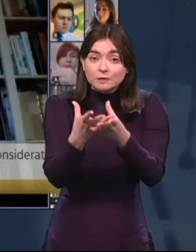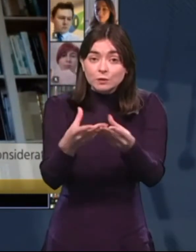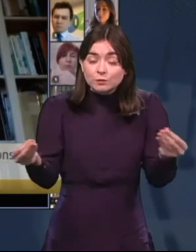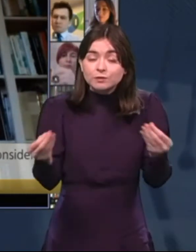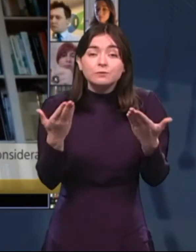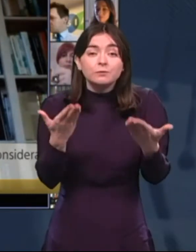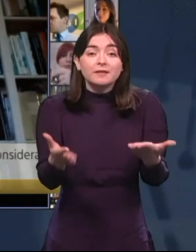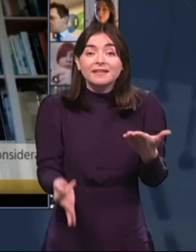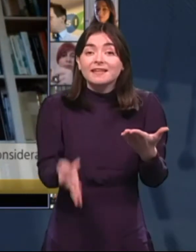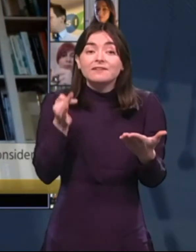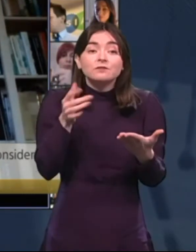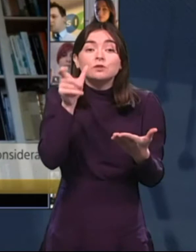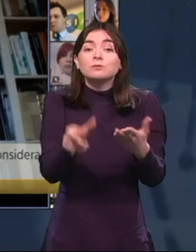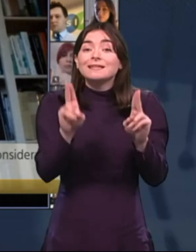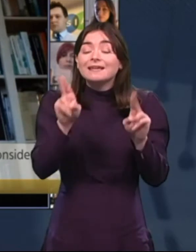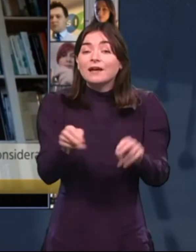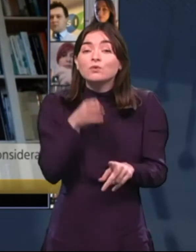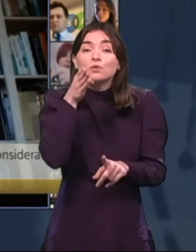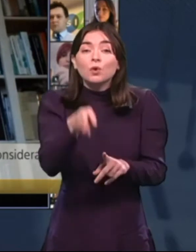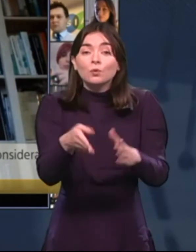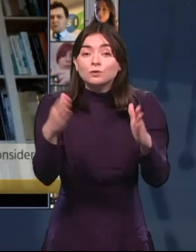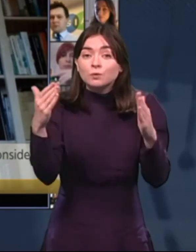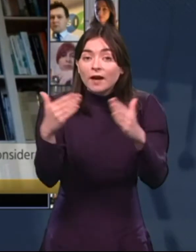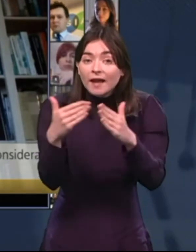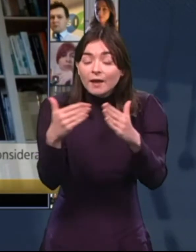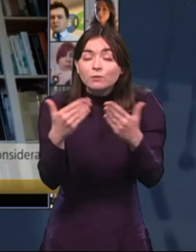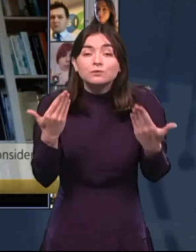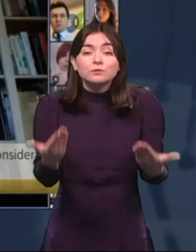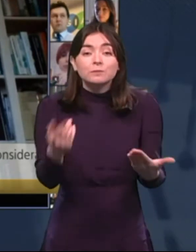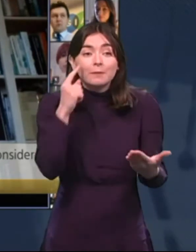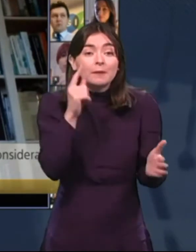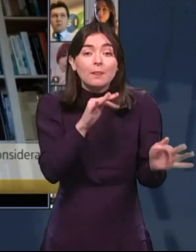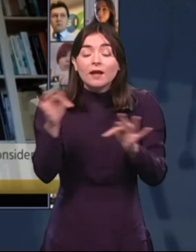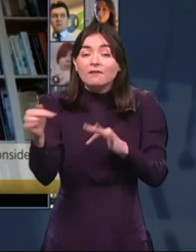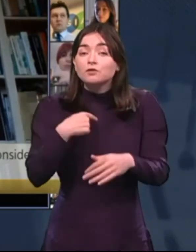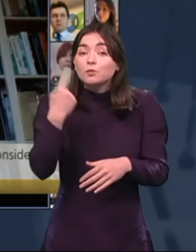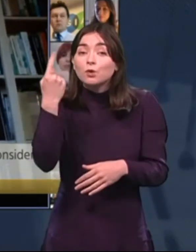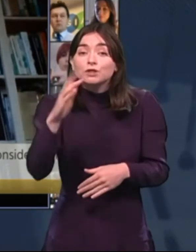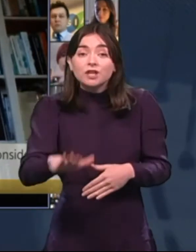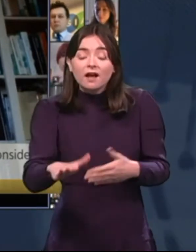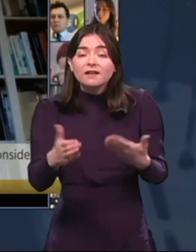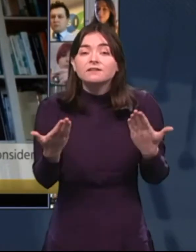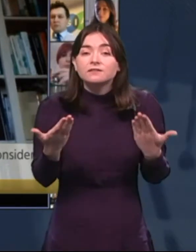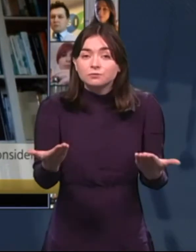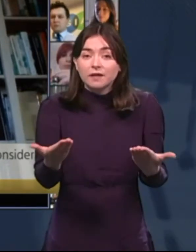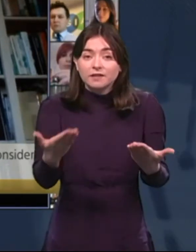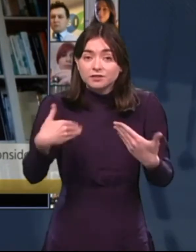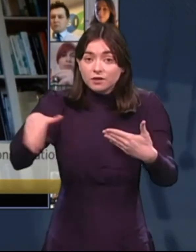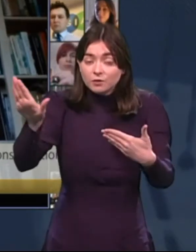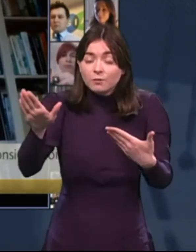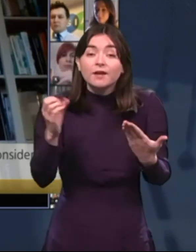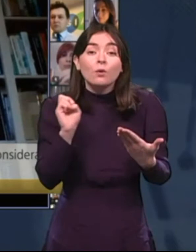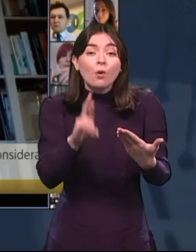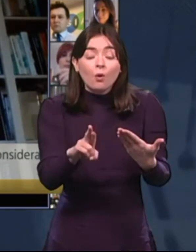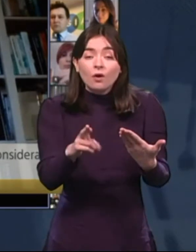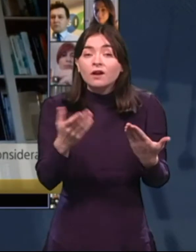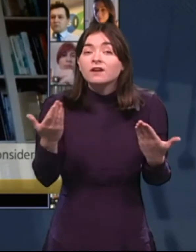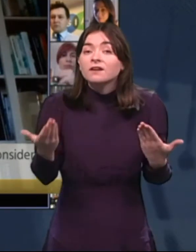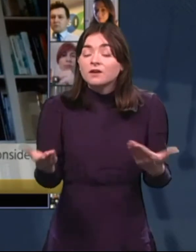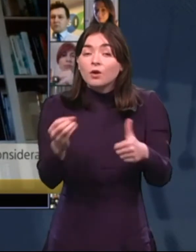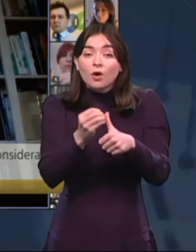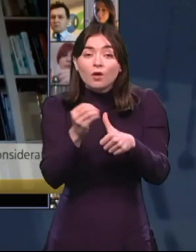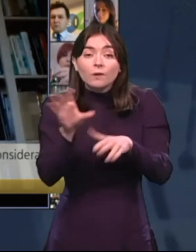somebody could come to her home to perhaps look after one child while she is gone. Or, alternatively,